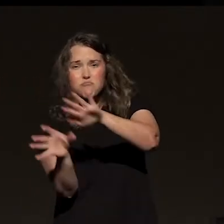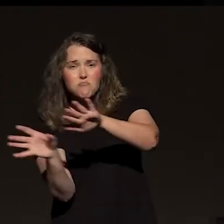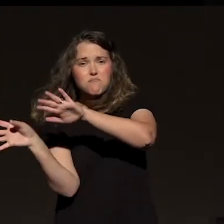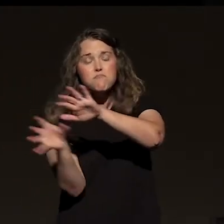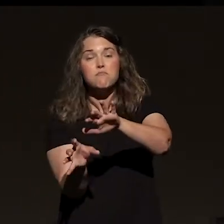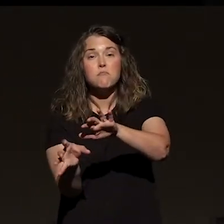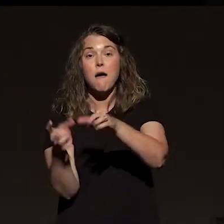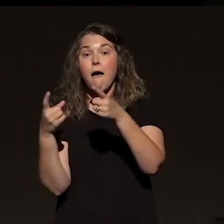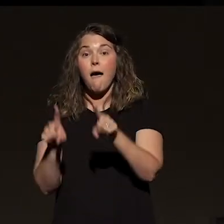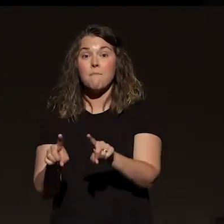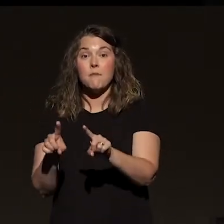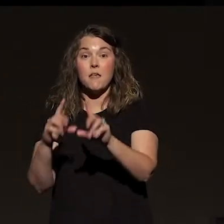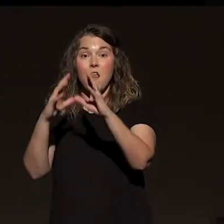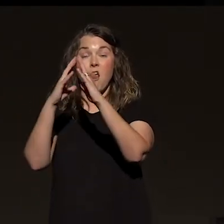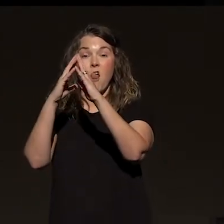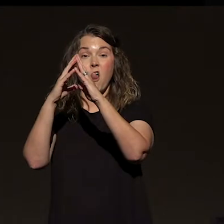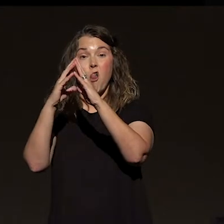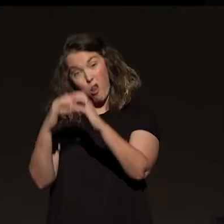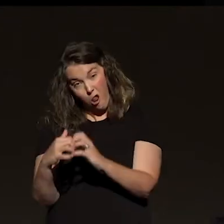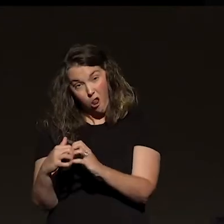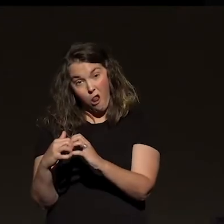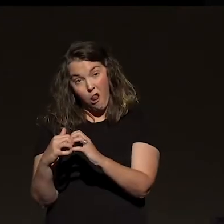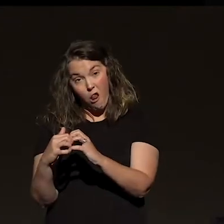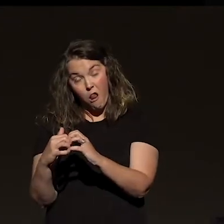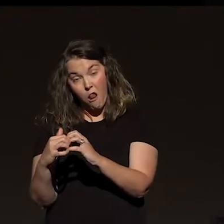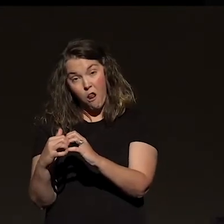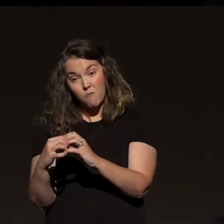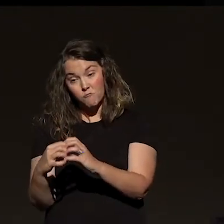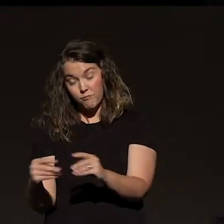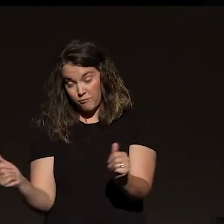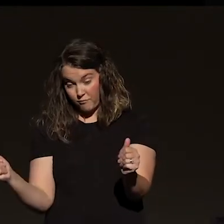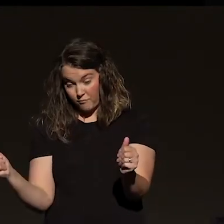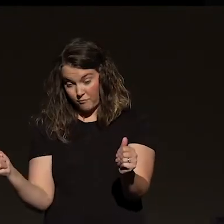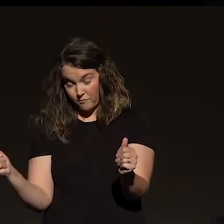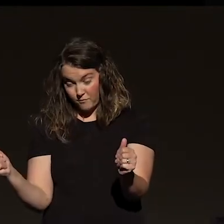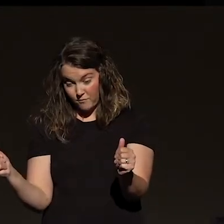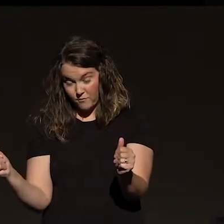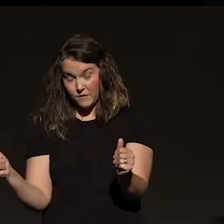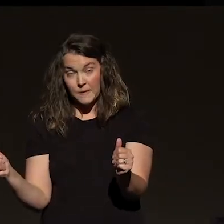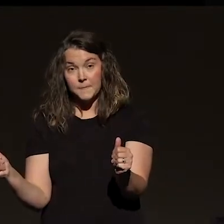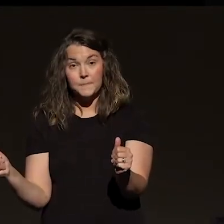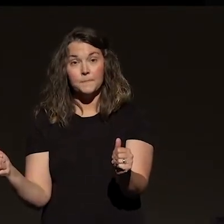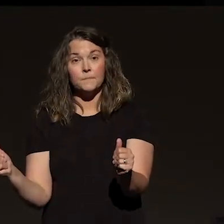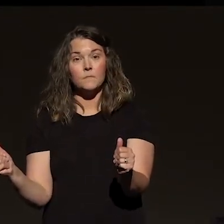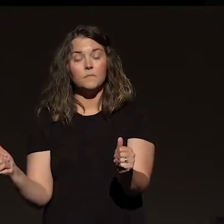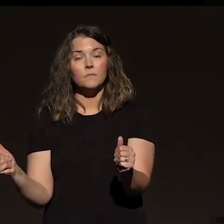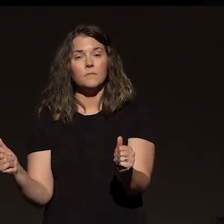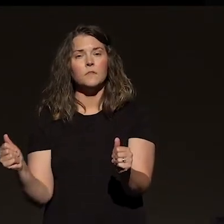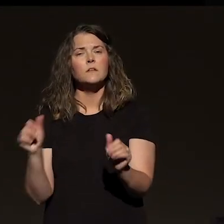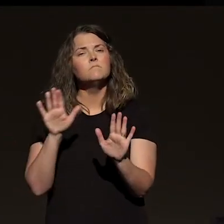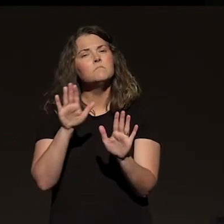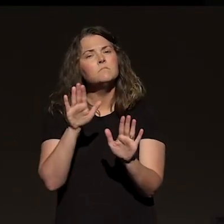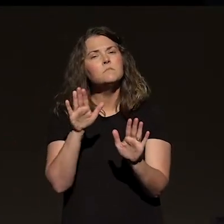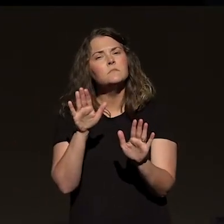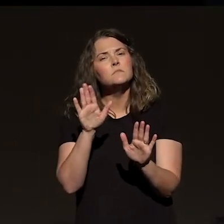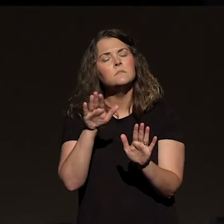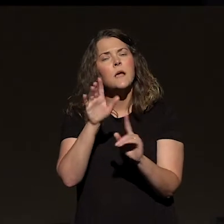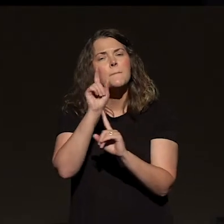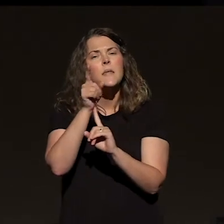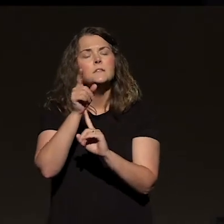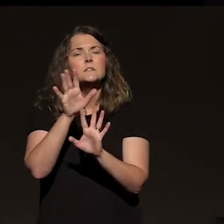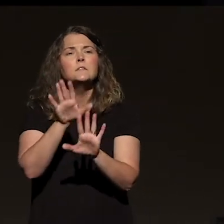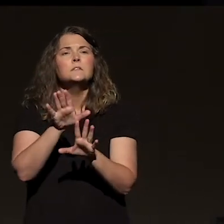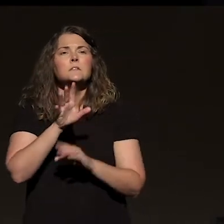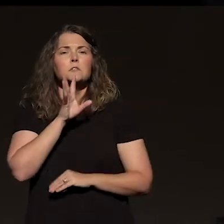house and it fell and great was its fall. Hey, just for a couple of minutes, can we talk about